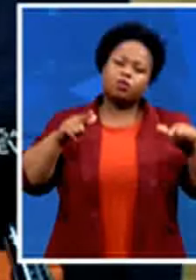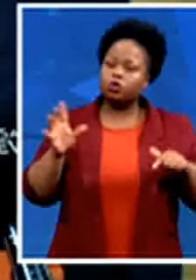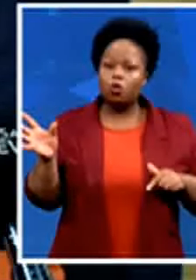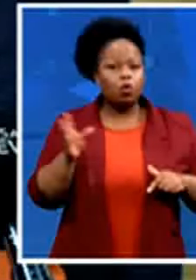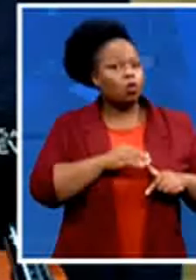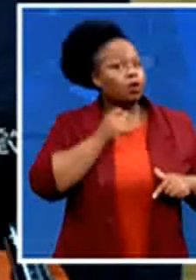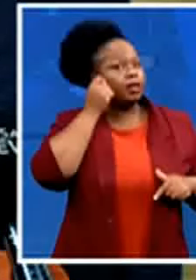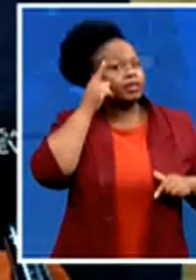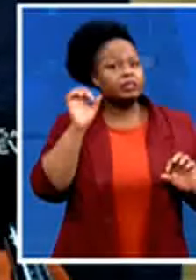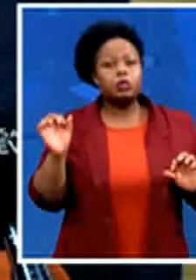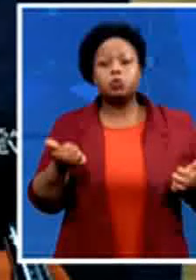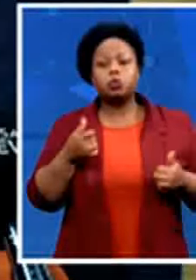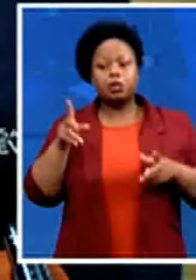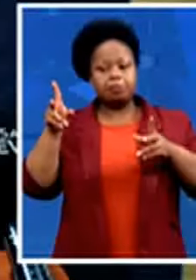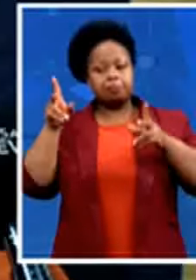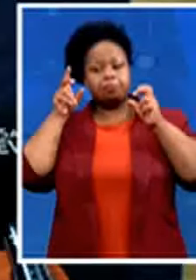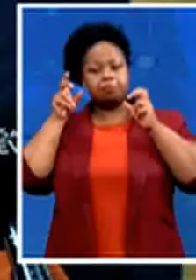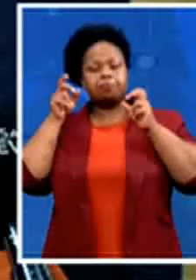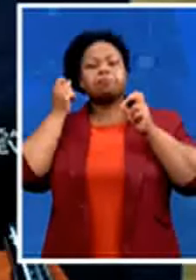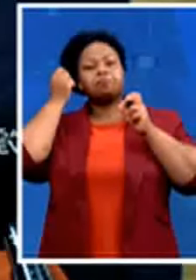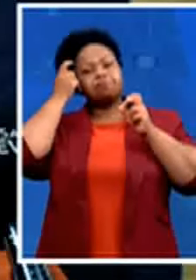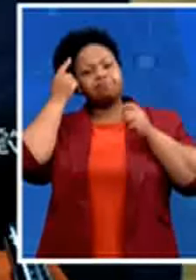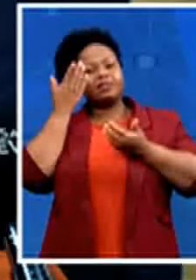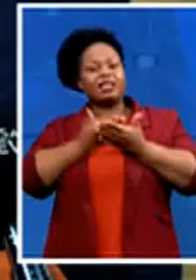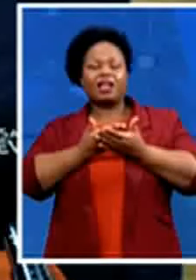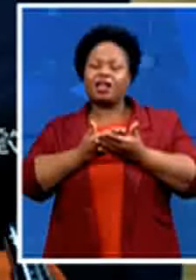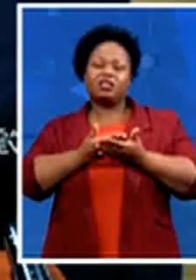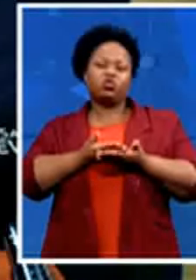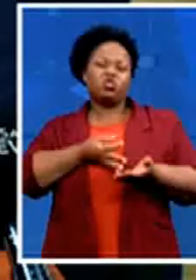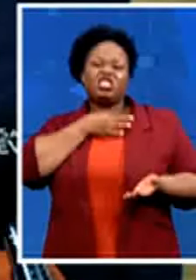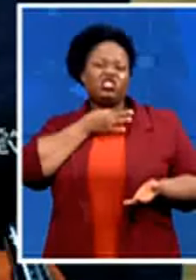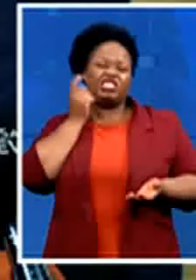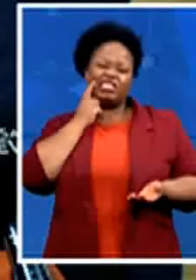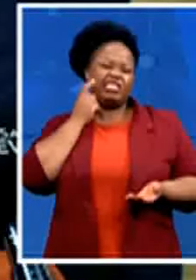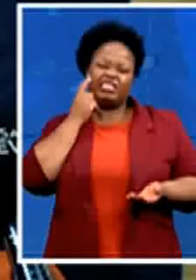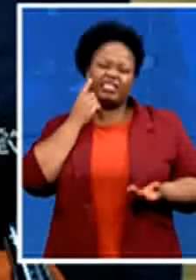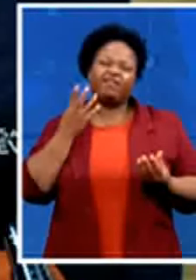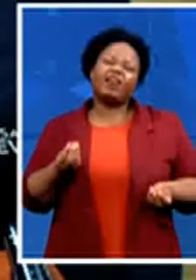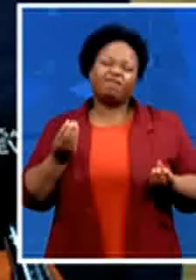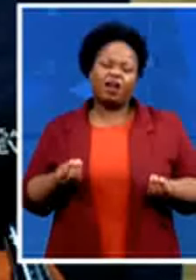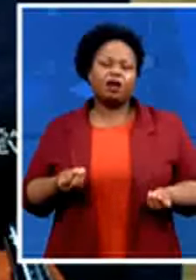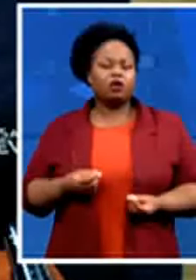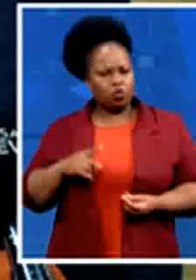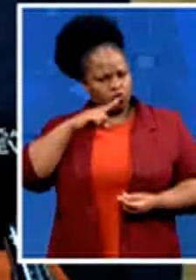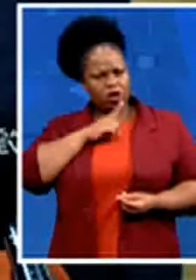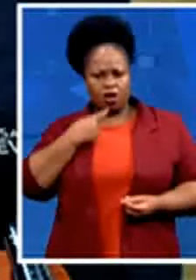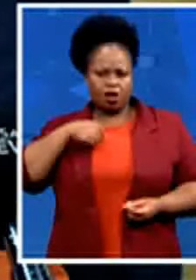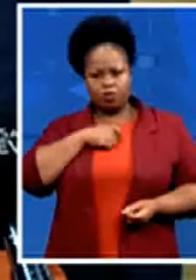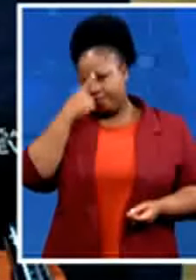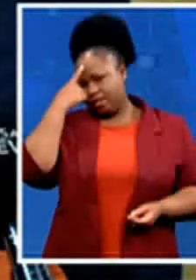um it's it's it's done like that deliberately because we believe that we can make a real difference